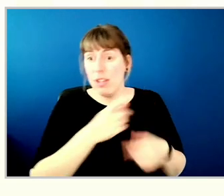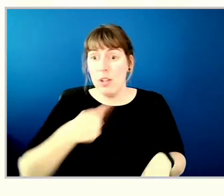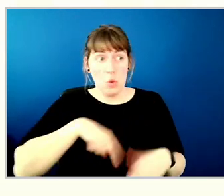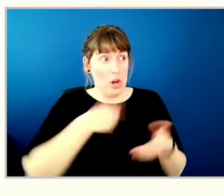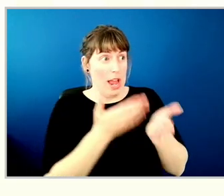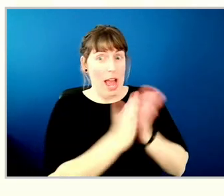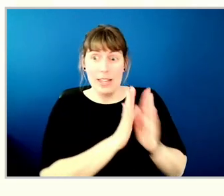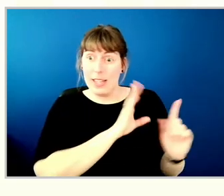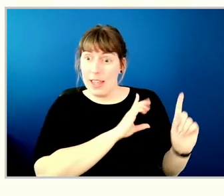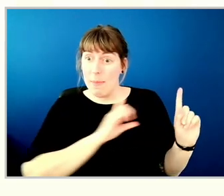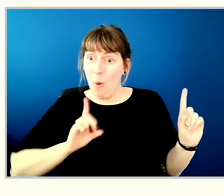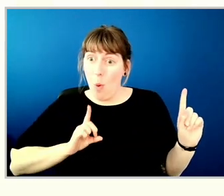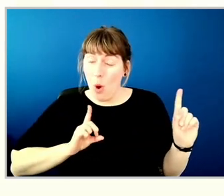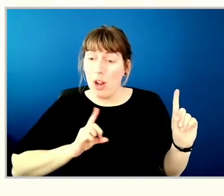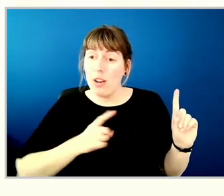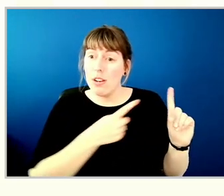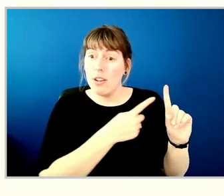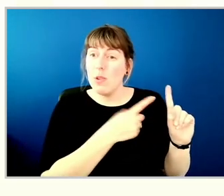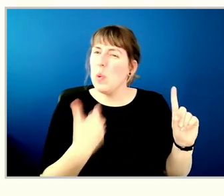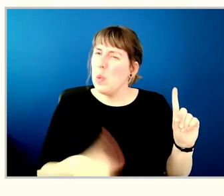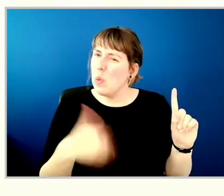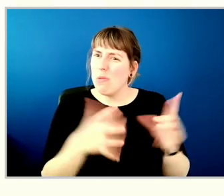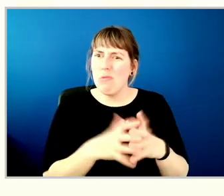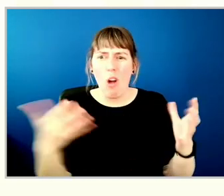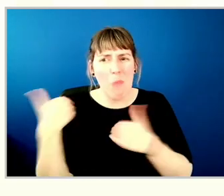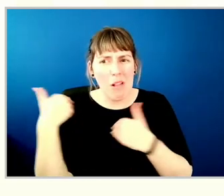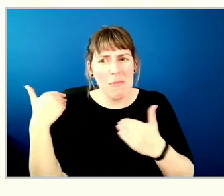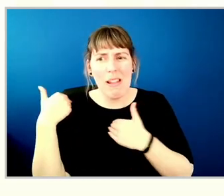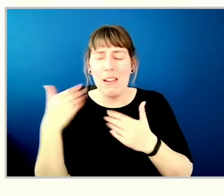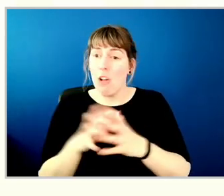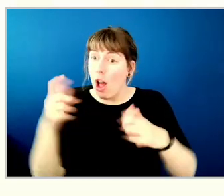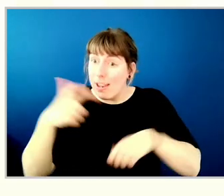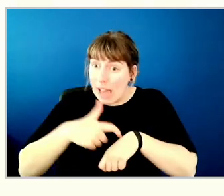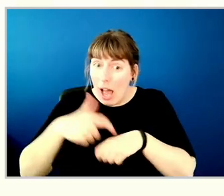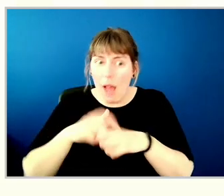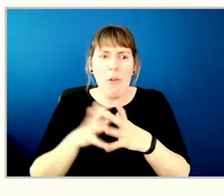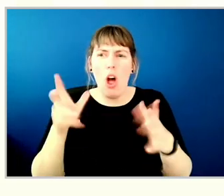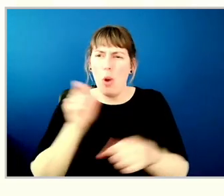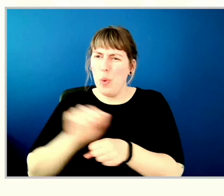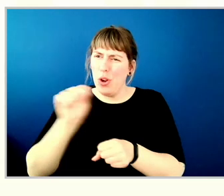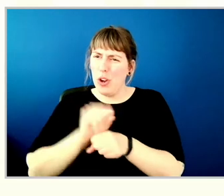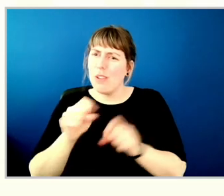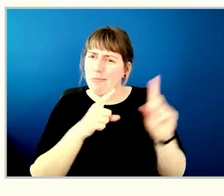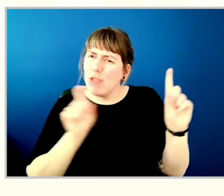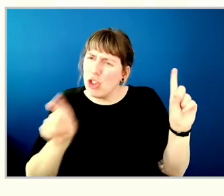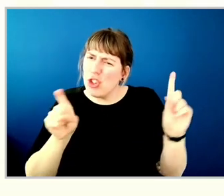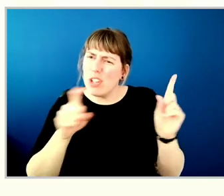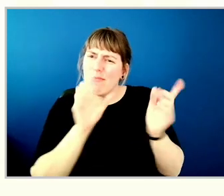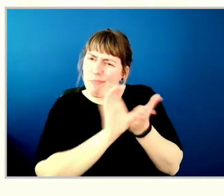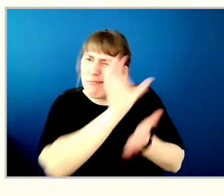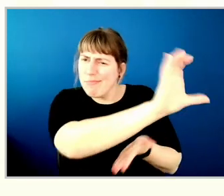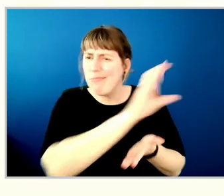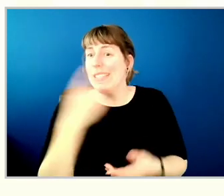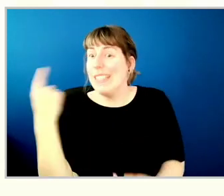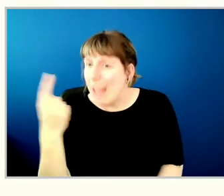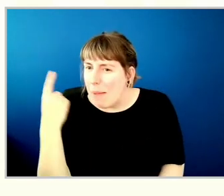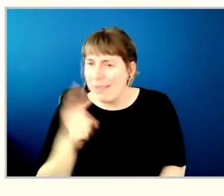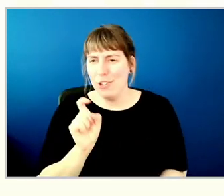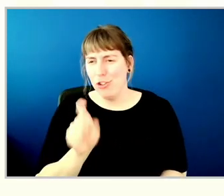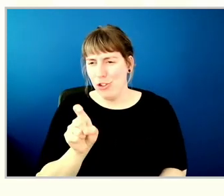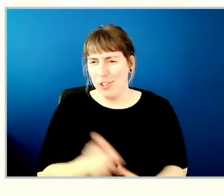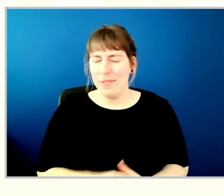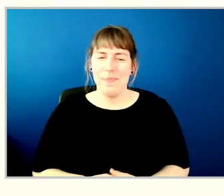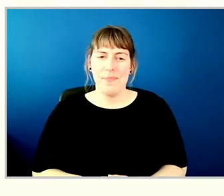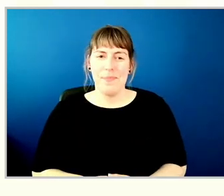do was both a lot of responsibility and a lot of a time commitment and they deserve compensation. We wanted